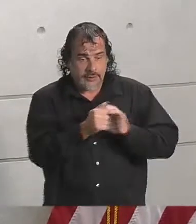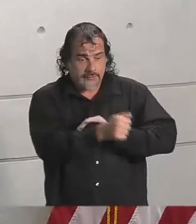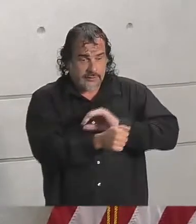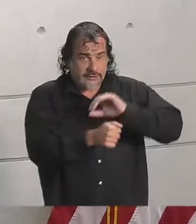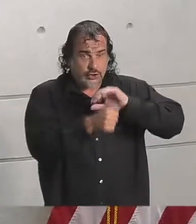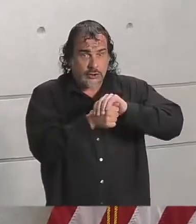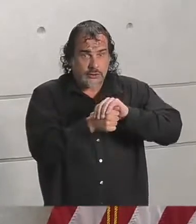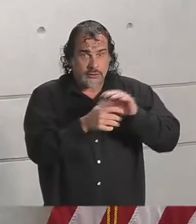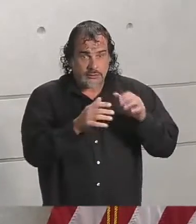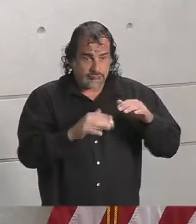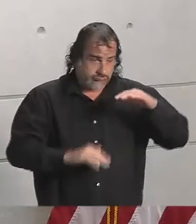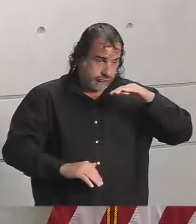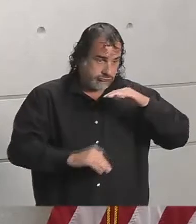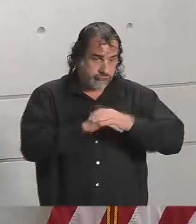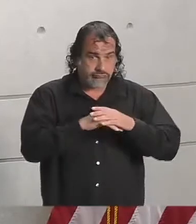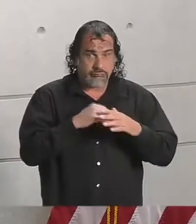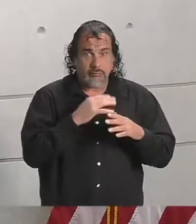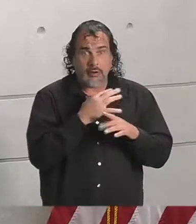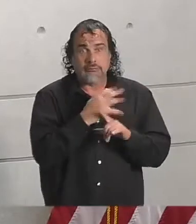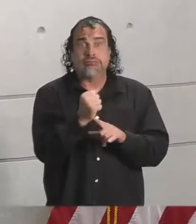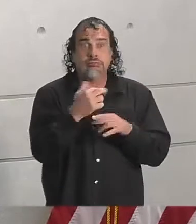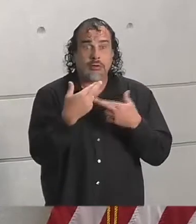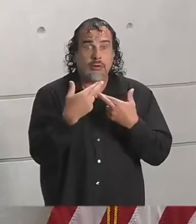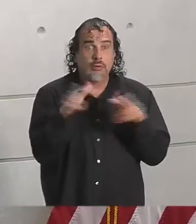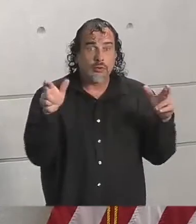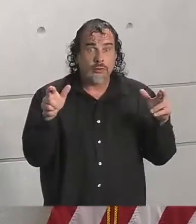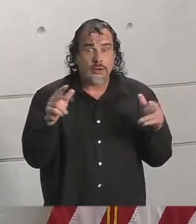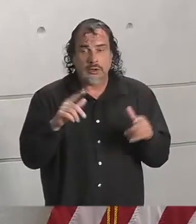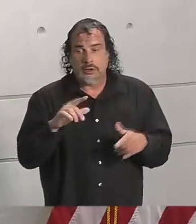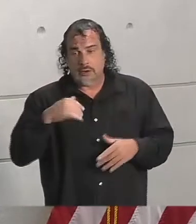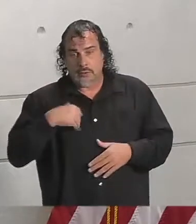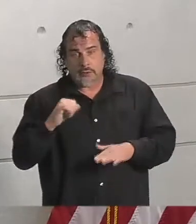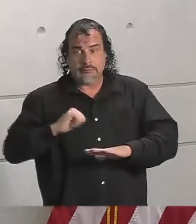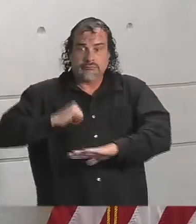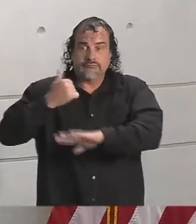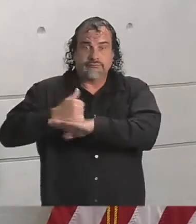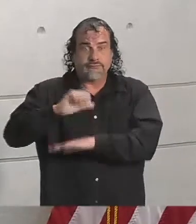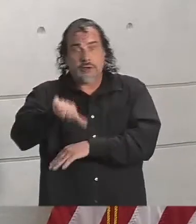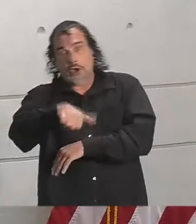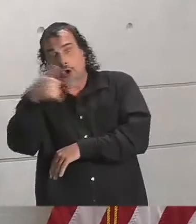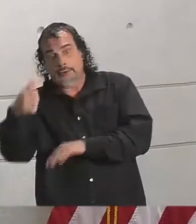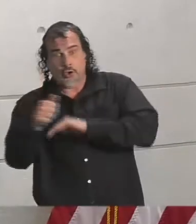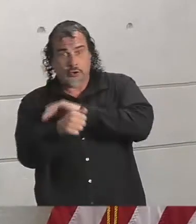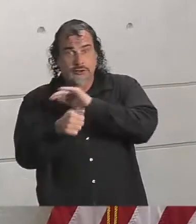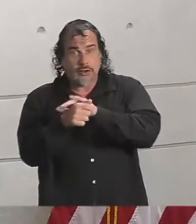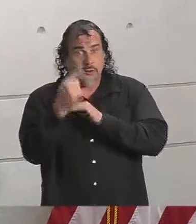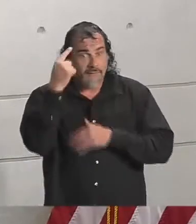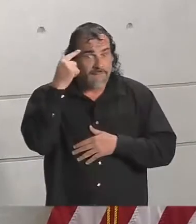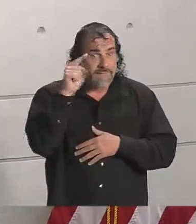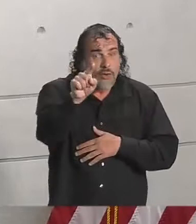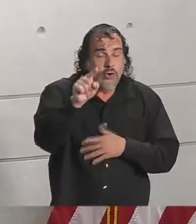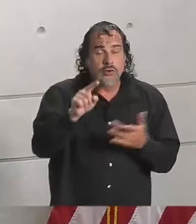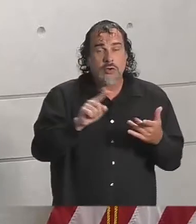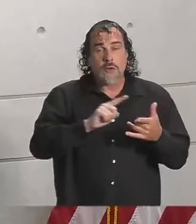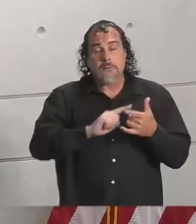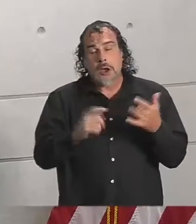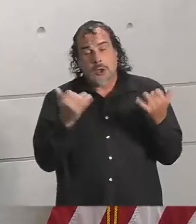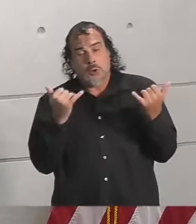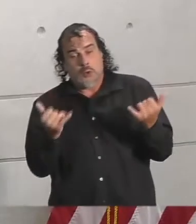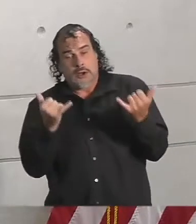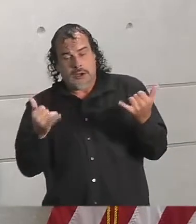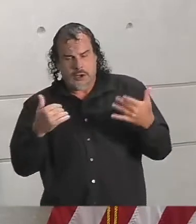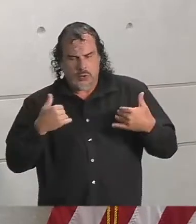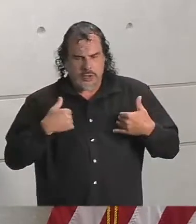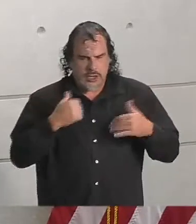maxed out from the CDC standards, then another shelter will be made available to you. Currently, right now, we've got